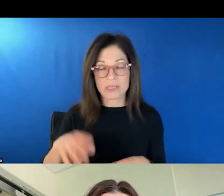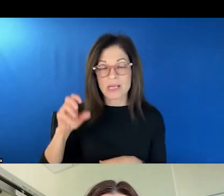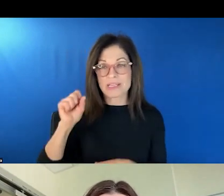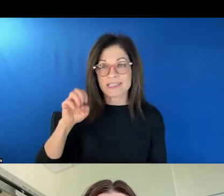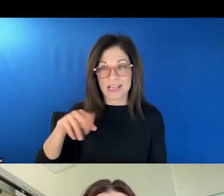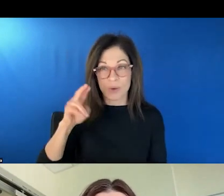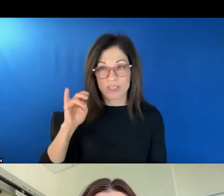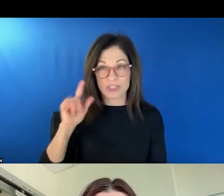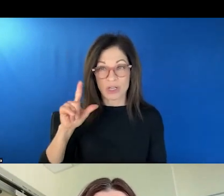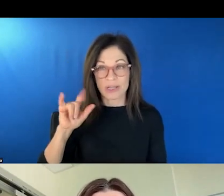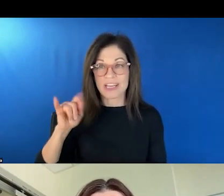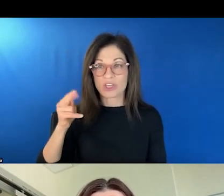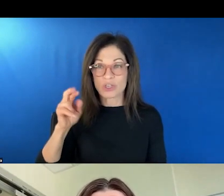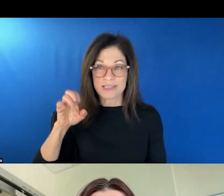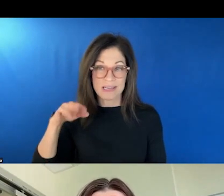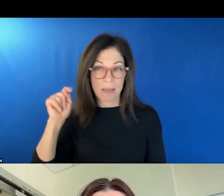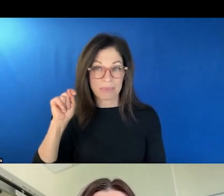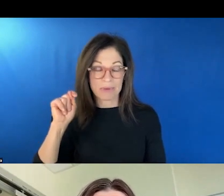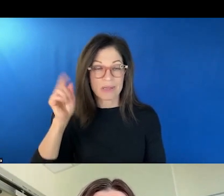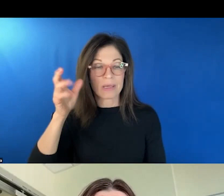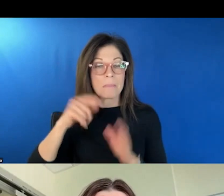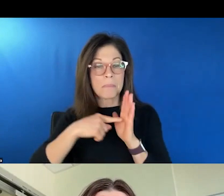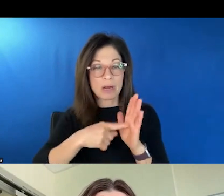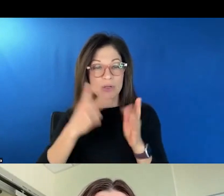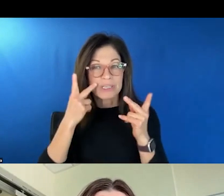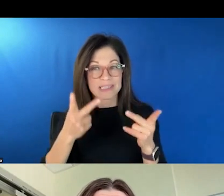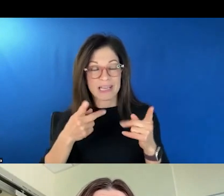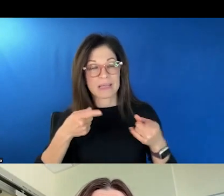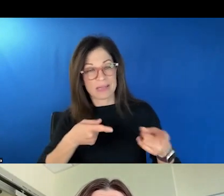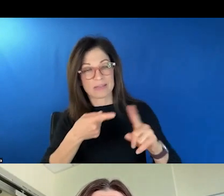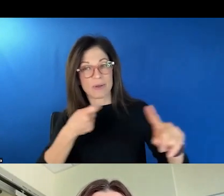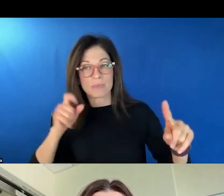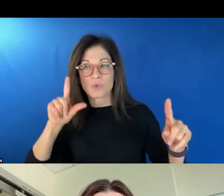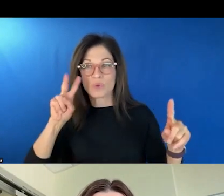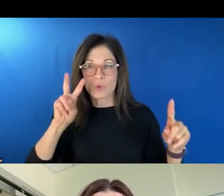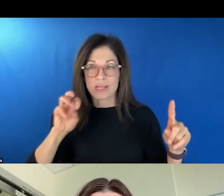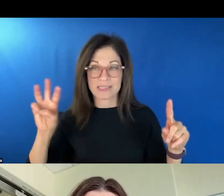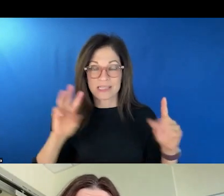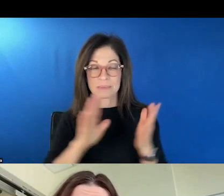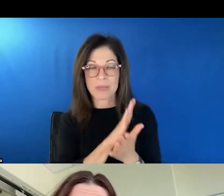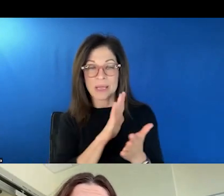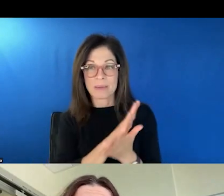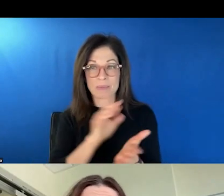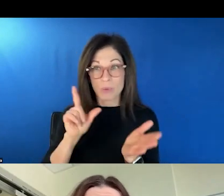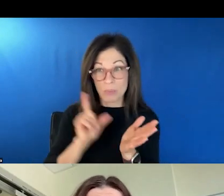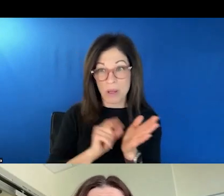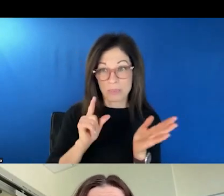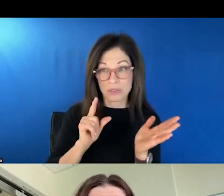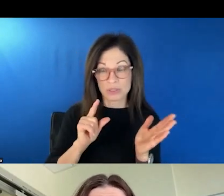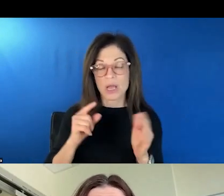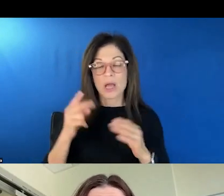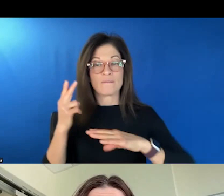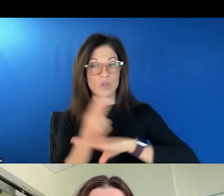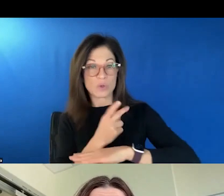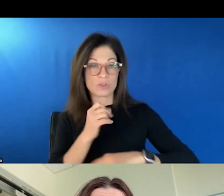And so if you go to the next slide, you can see an excerpt from the 2006 paper that was published on the use of the